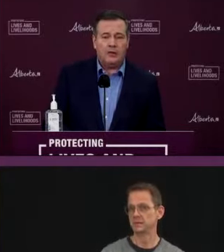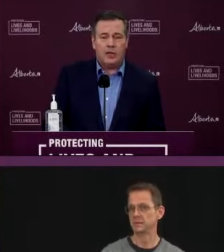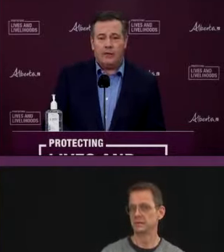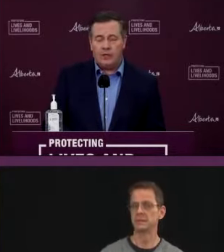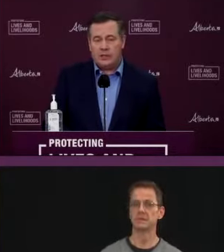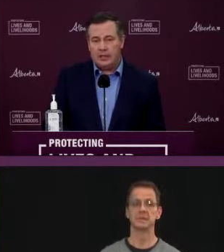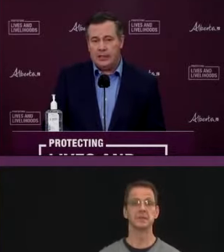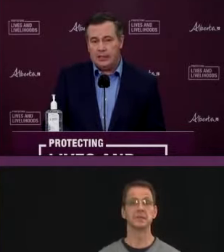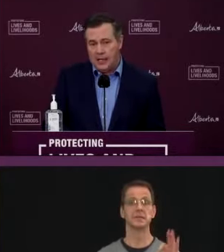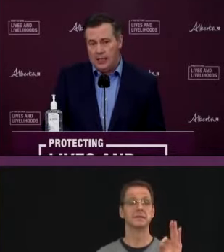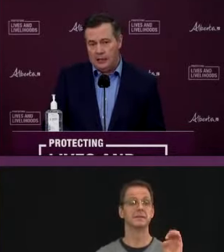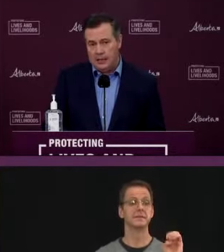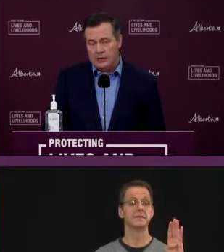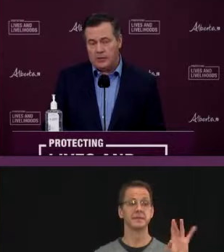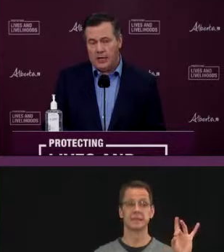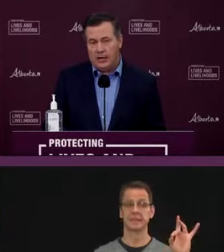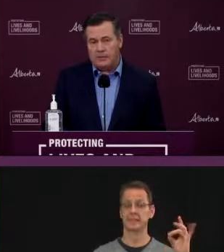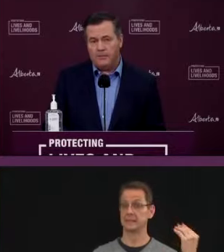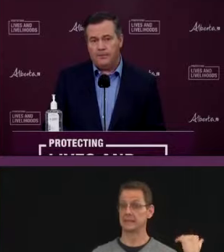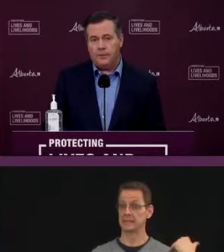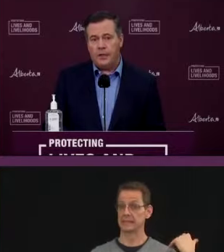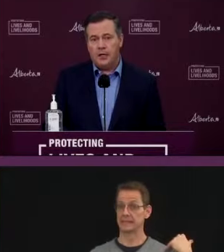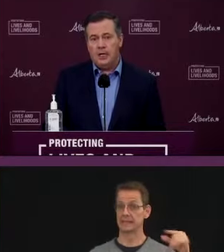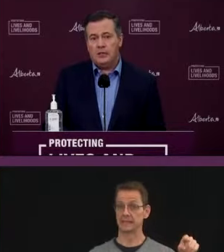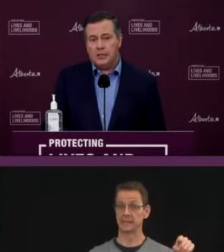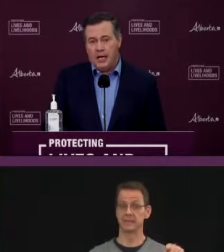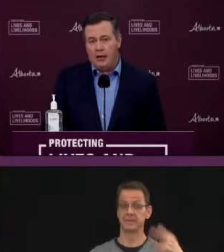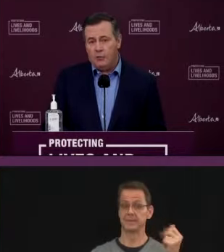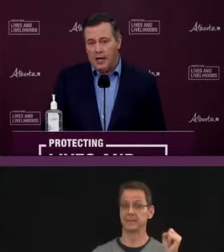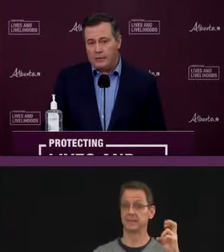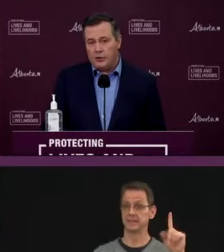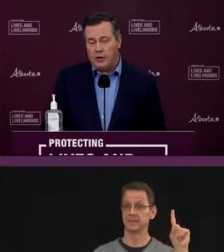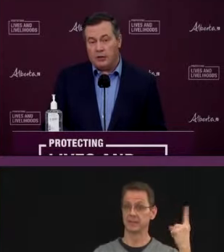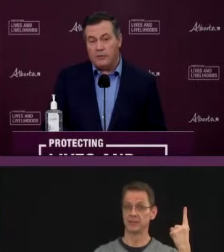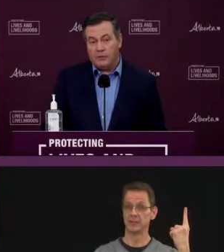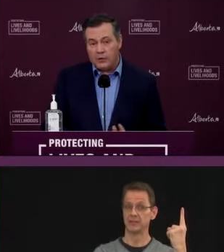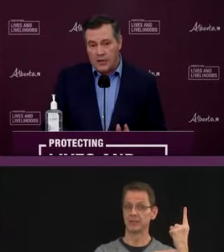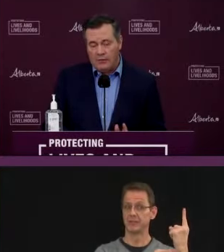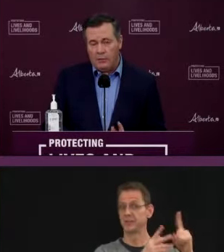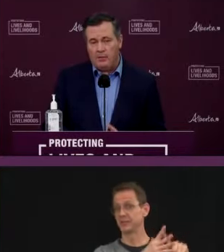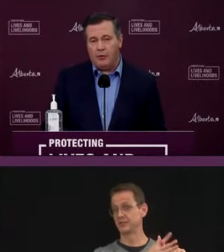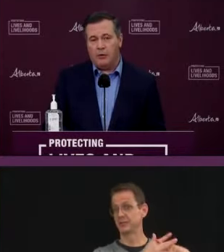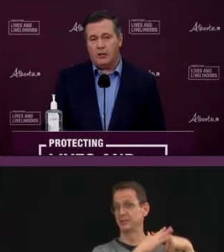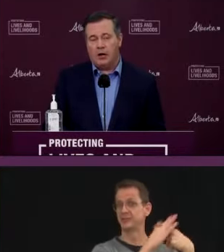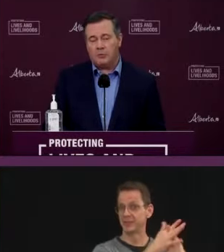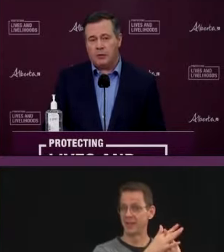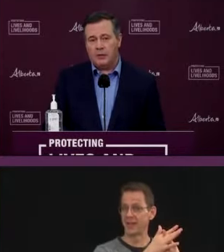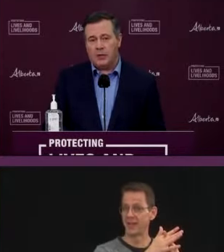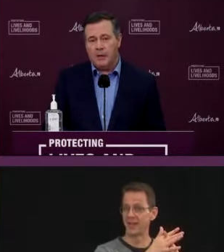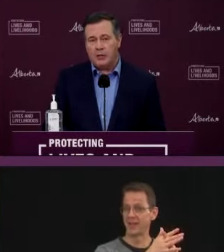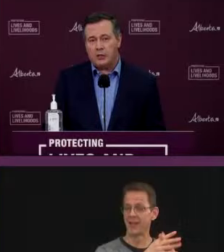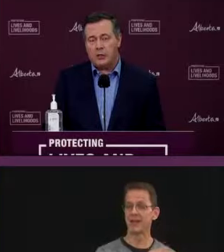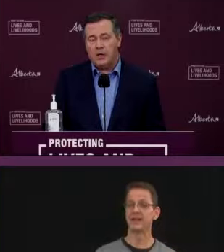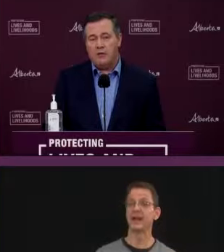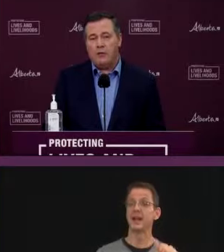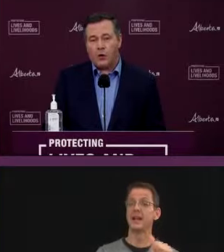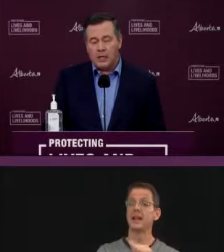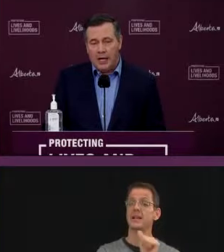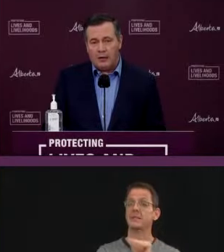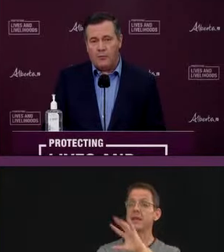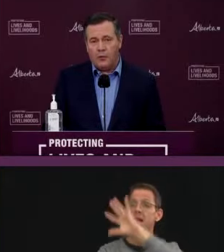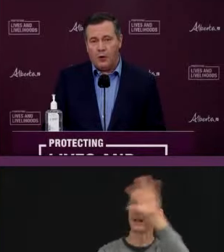and 76 in intensive care. Today we have 257 people in hospital as I mentioned